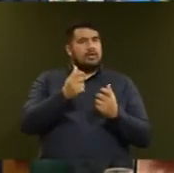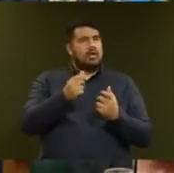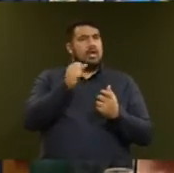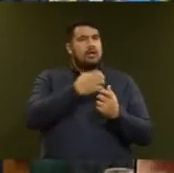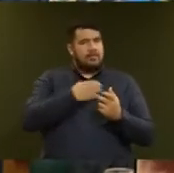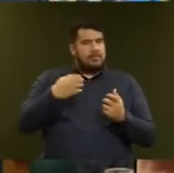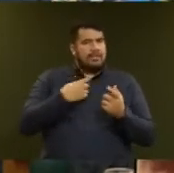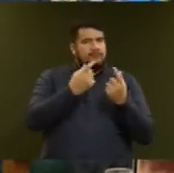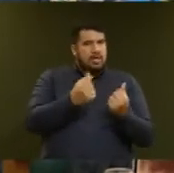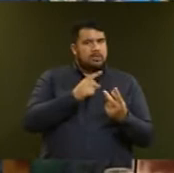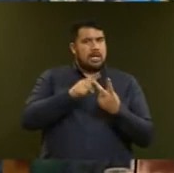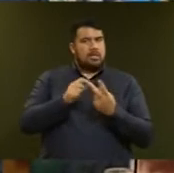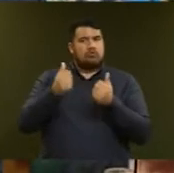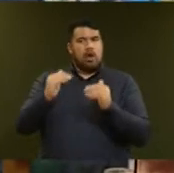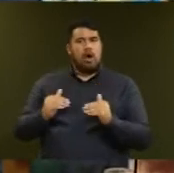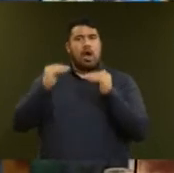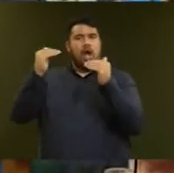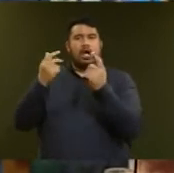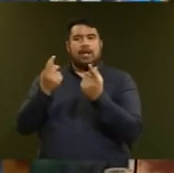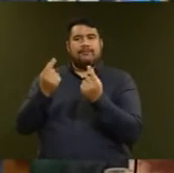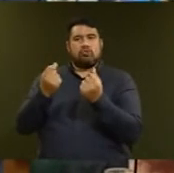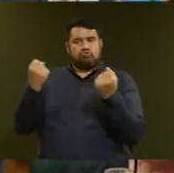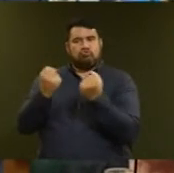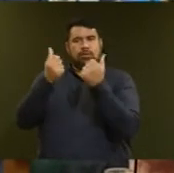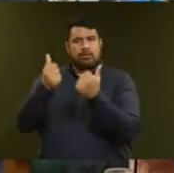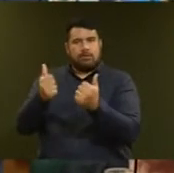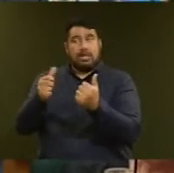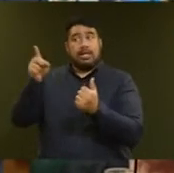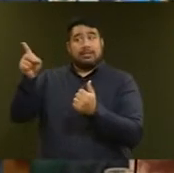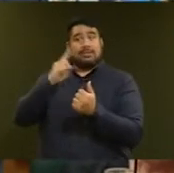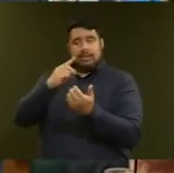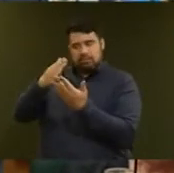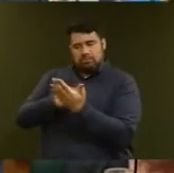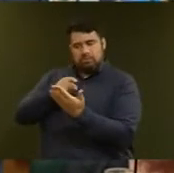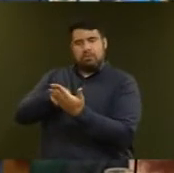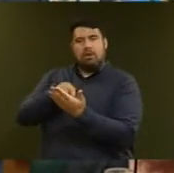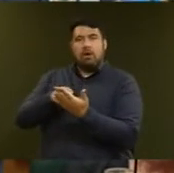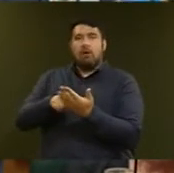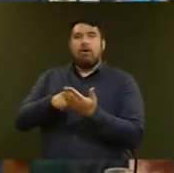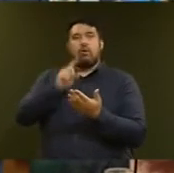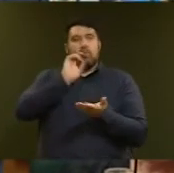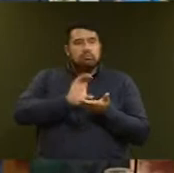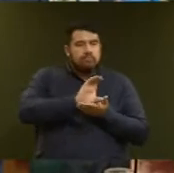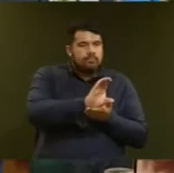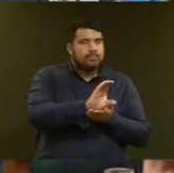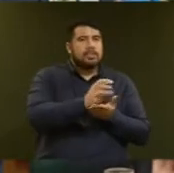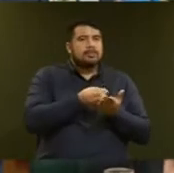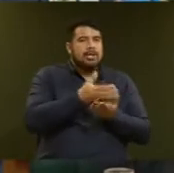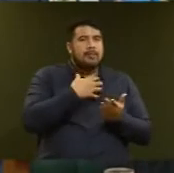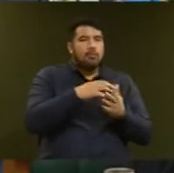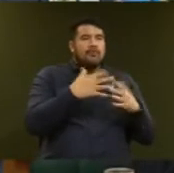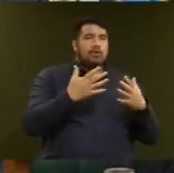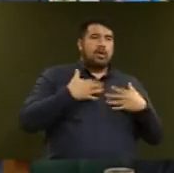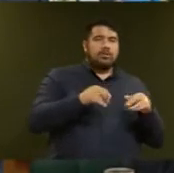high fiscal strength. Moody's noted how this Government was able to boost expenditure on families, health, education,